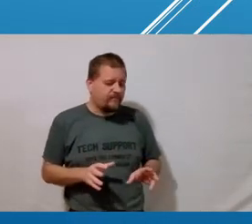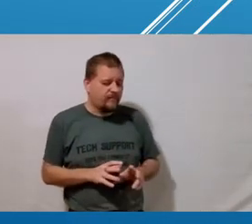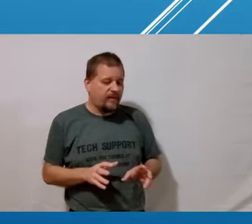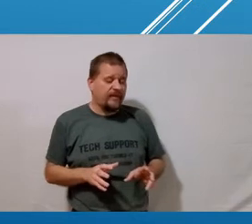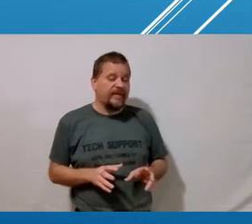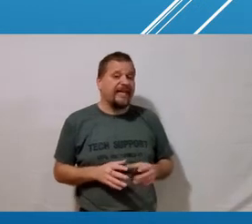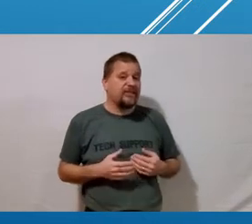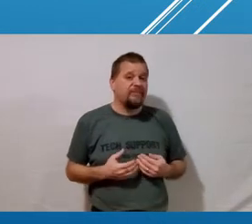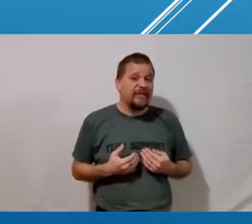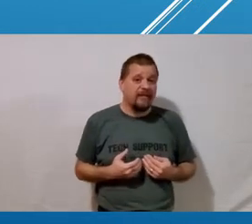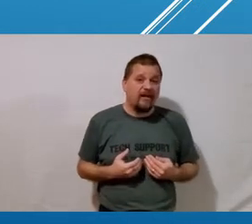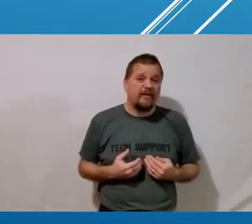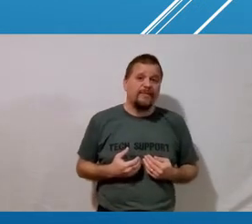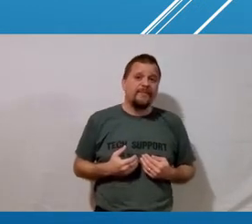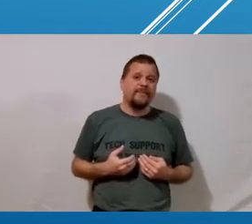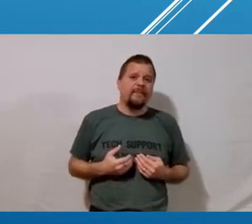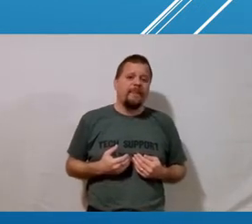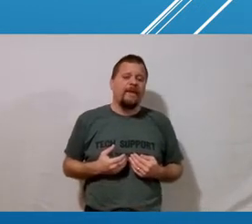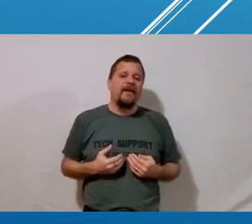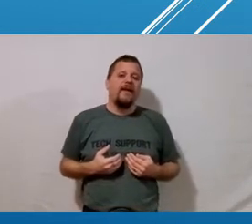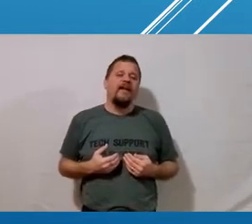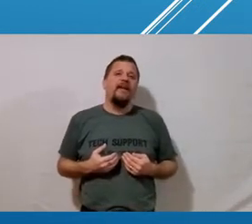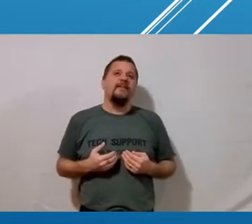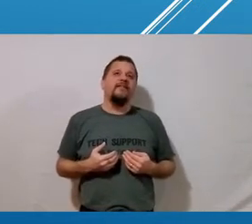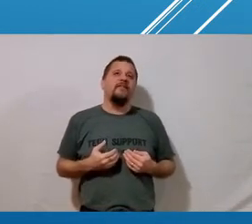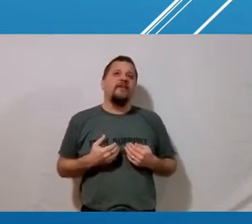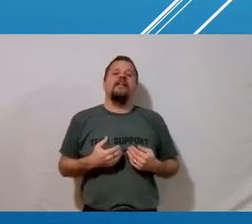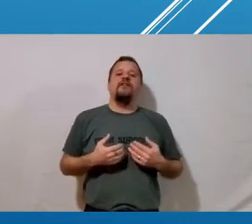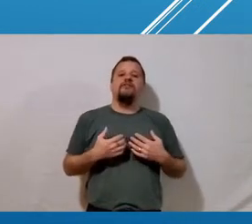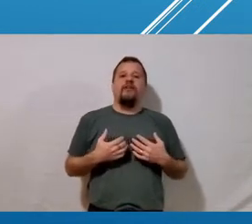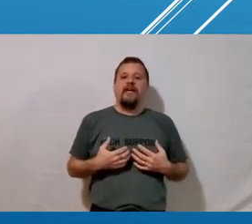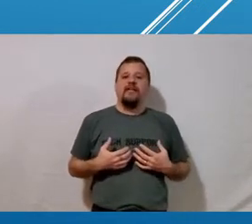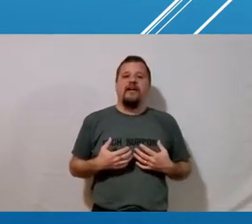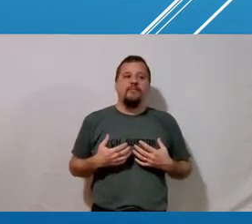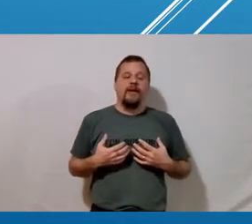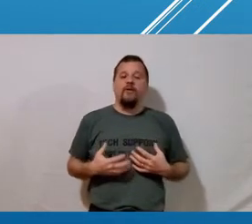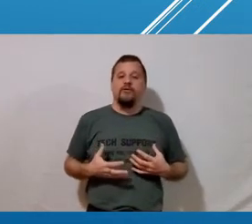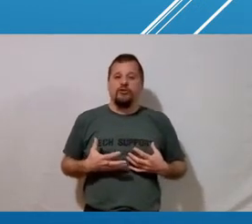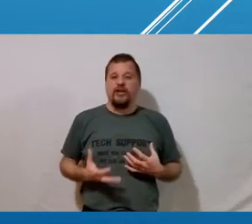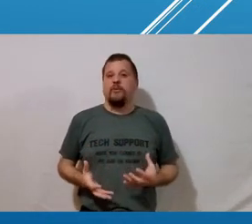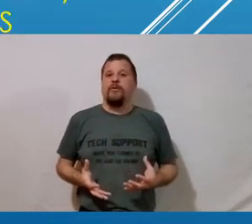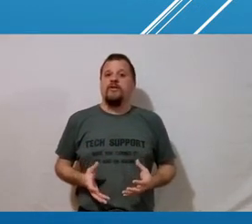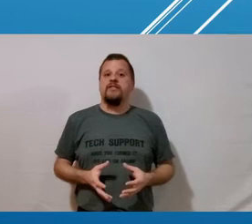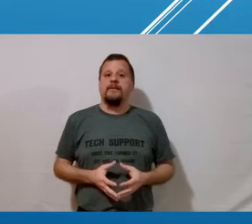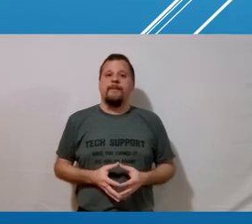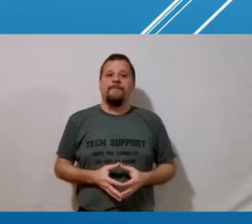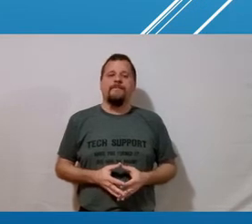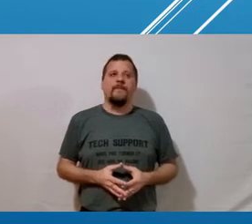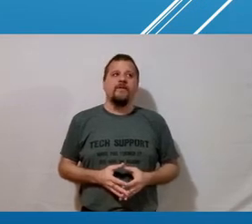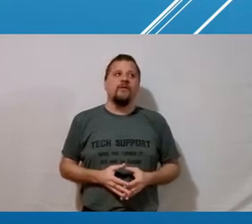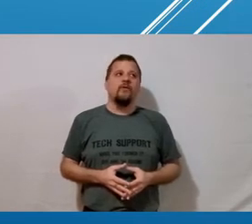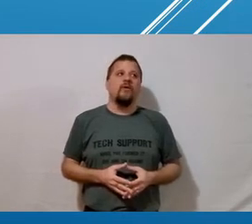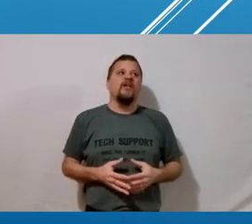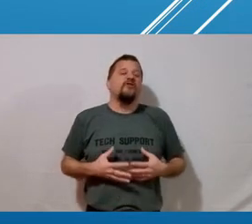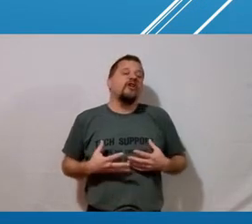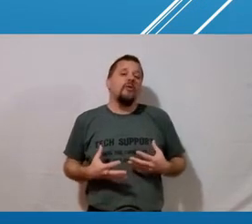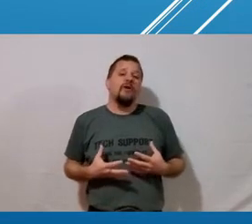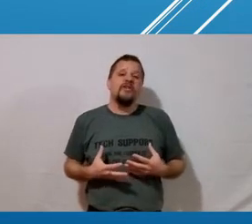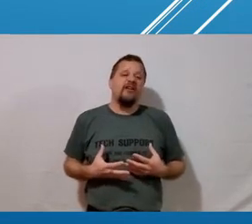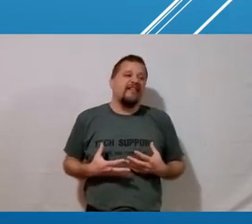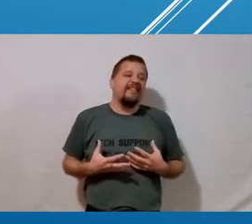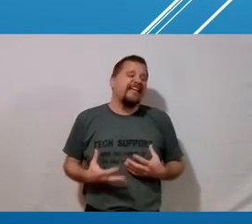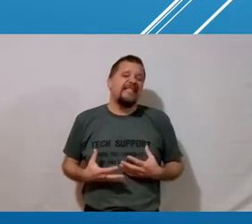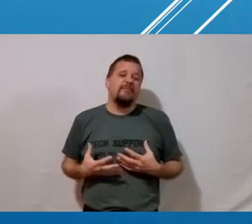that catches me a lot is failure to recognize my own trigger words so